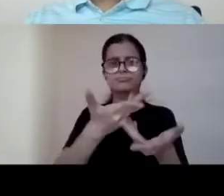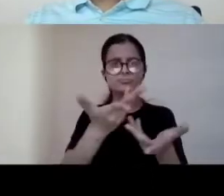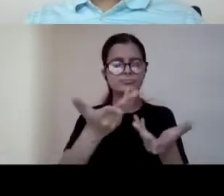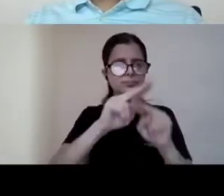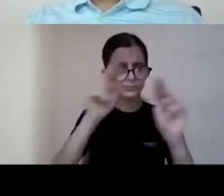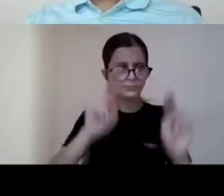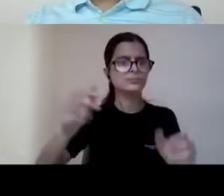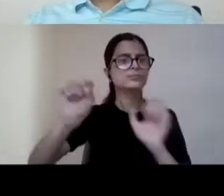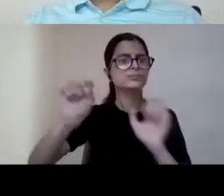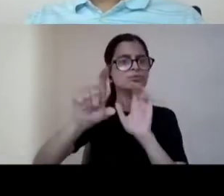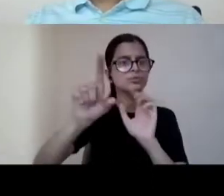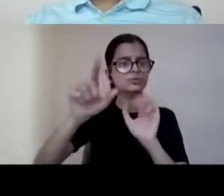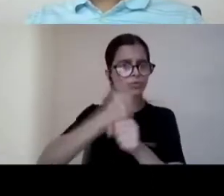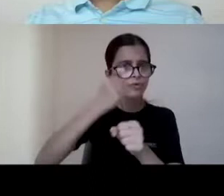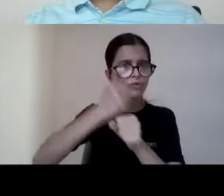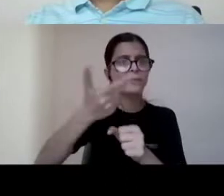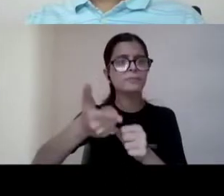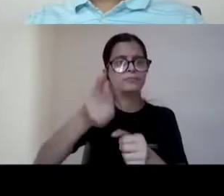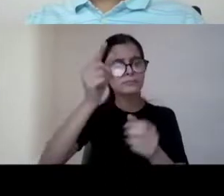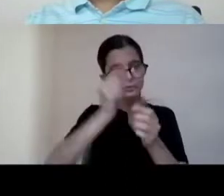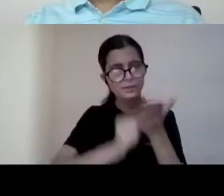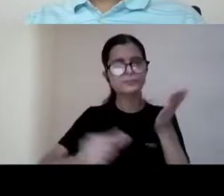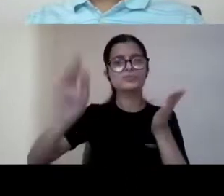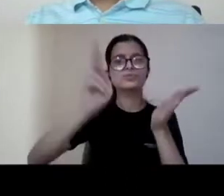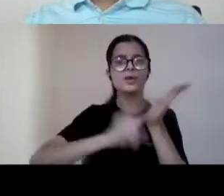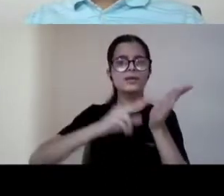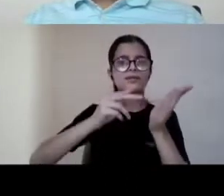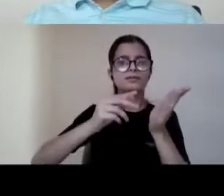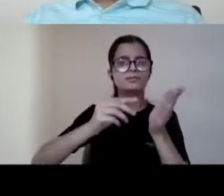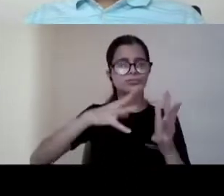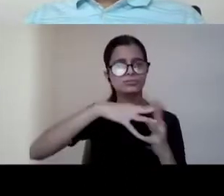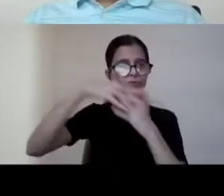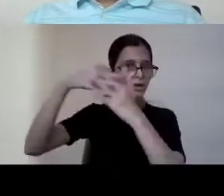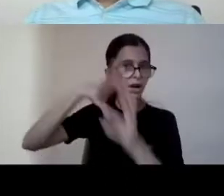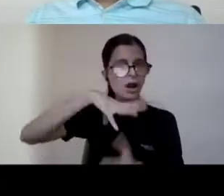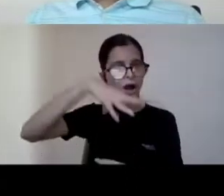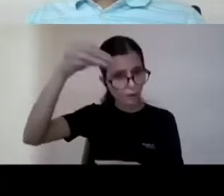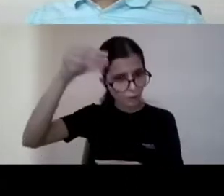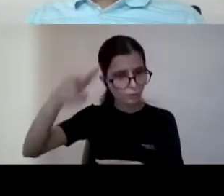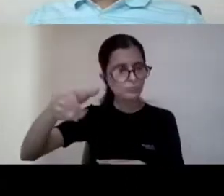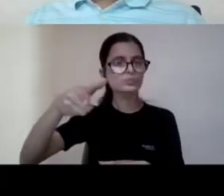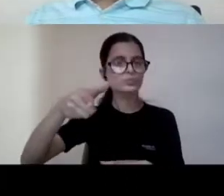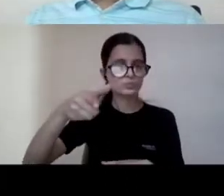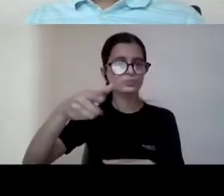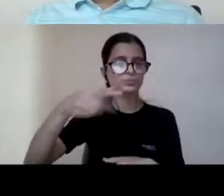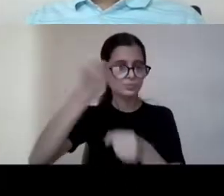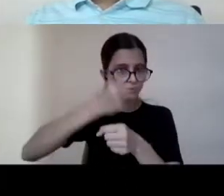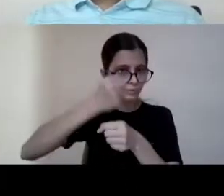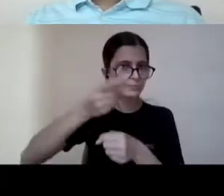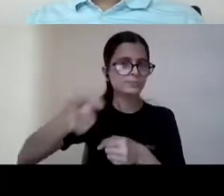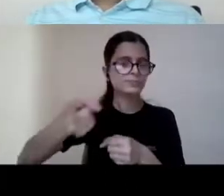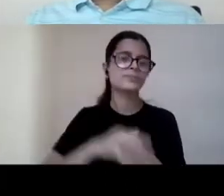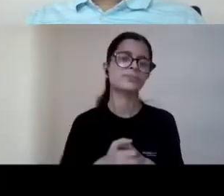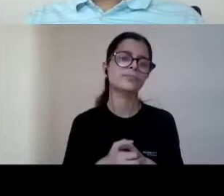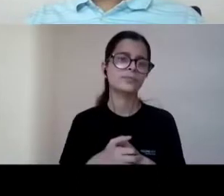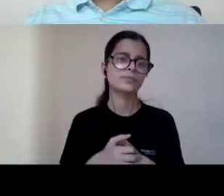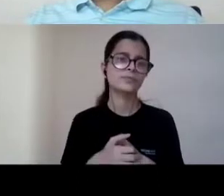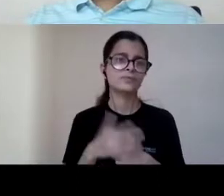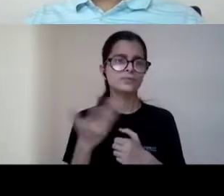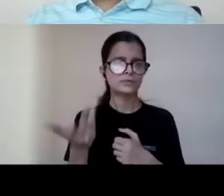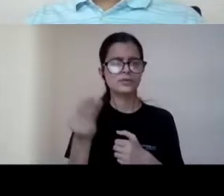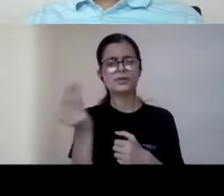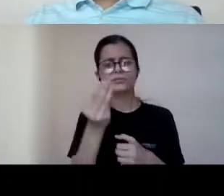which is called the body is called the united nations organization and uh this like we have various